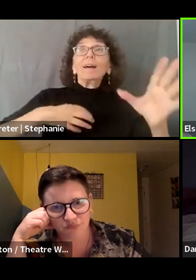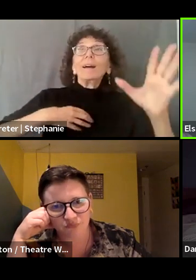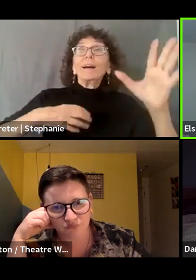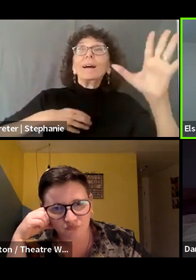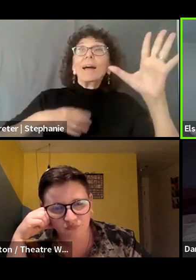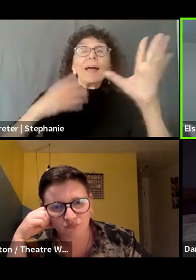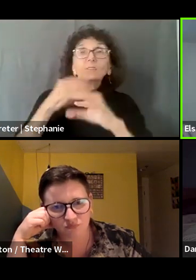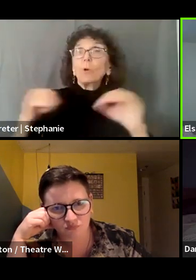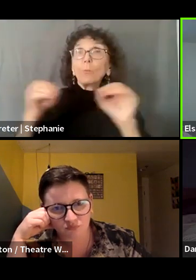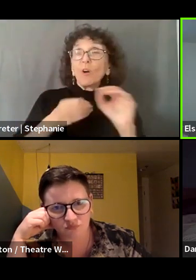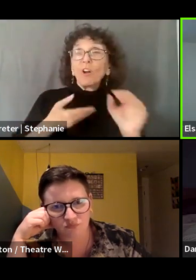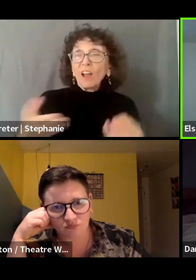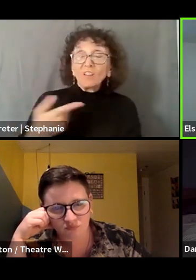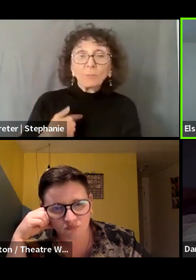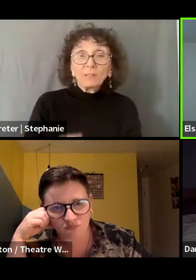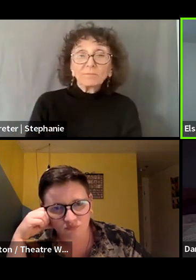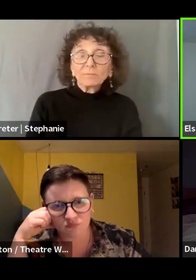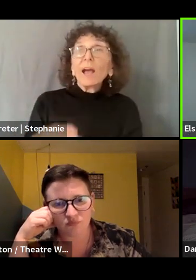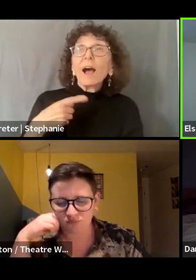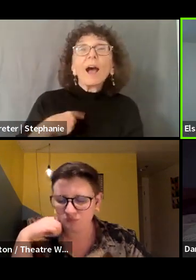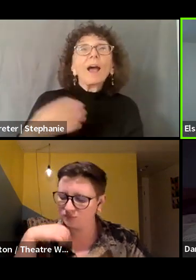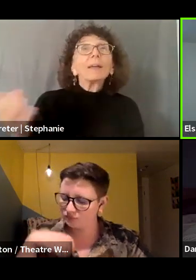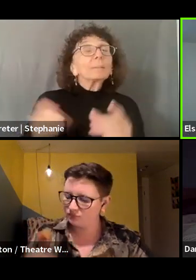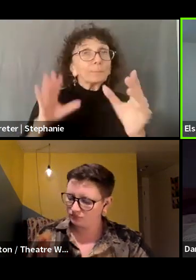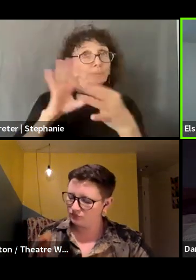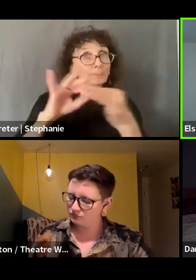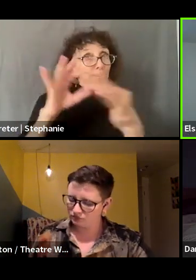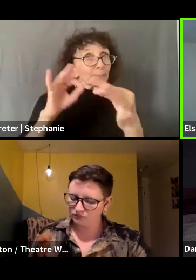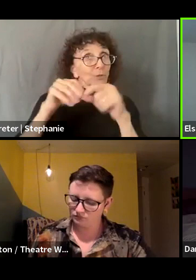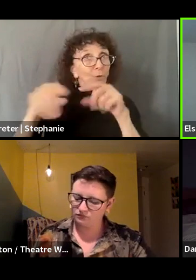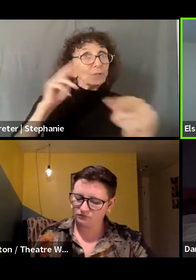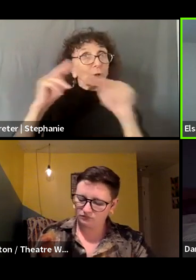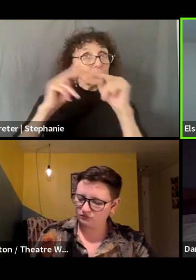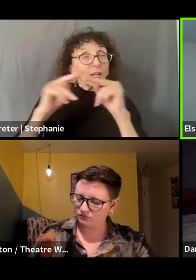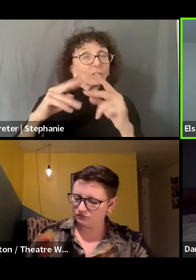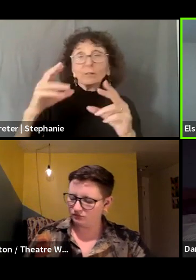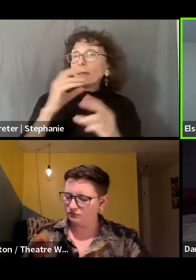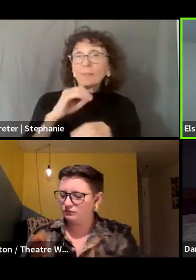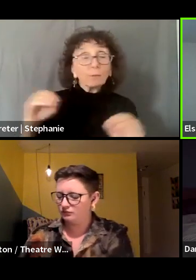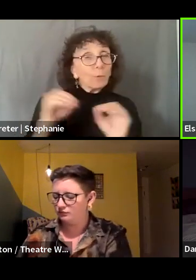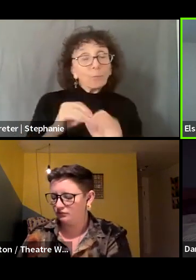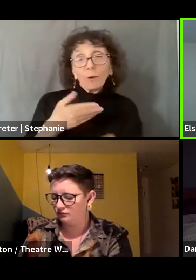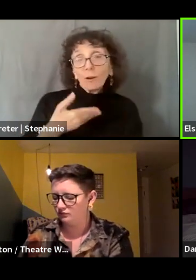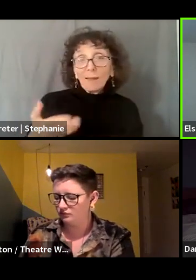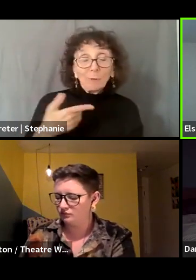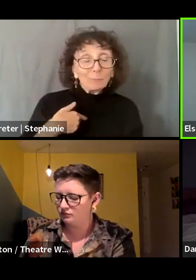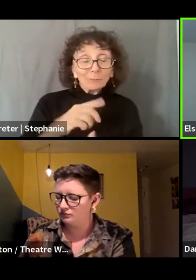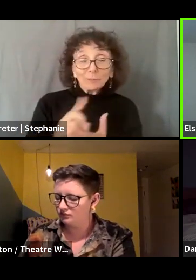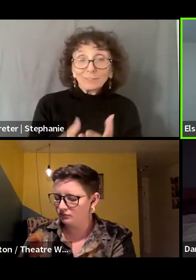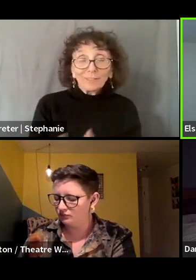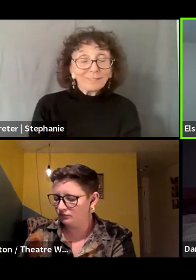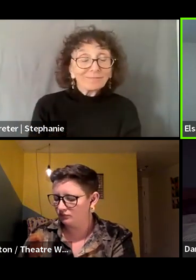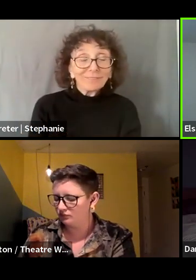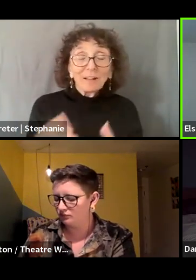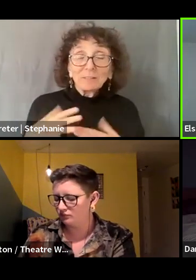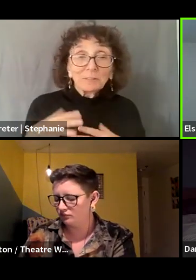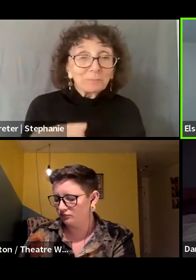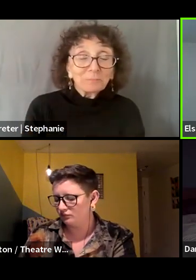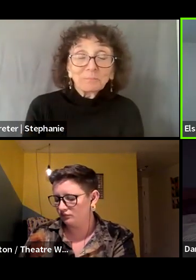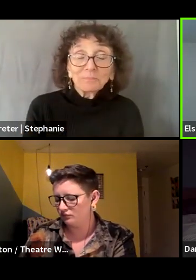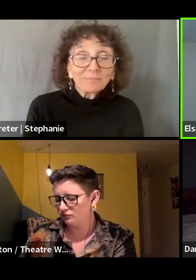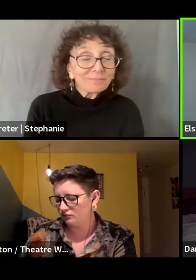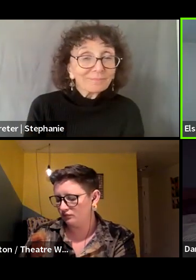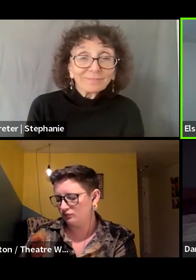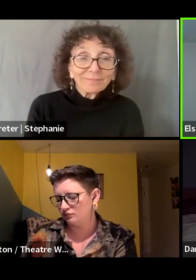because, uh, I brought things up, uh, in negotiations or with my team members or, you know, these sorts of things. And so, um,